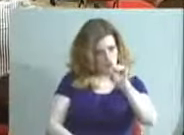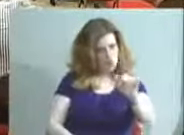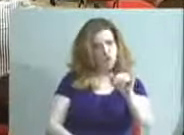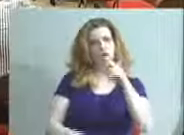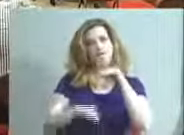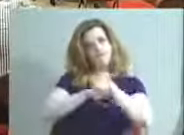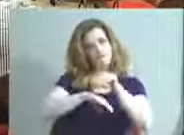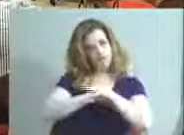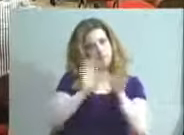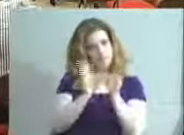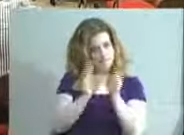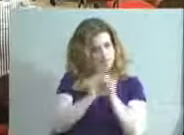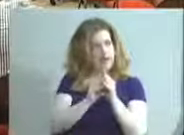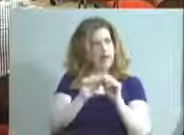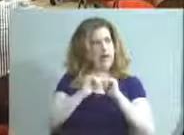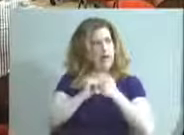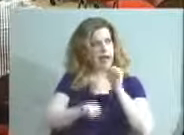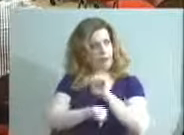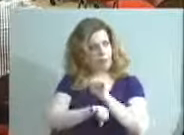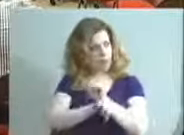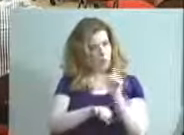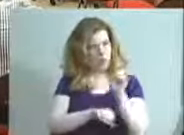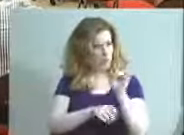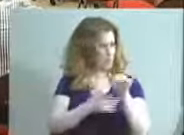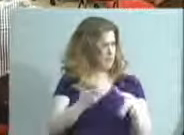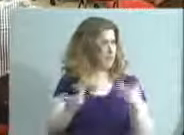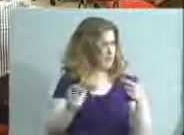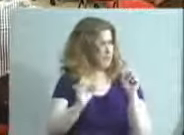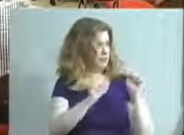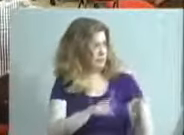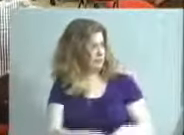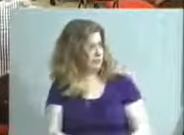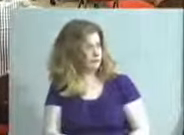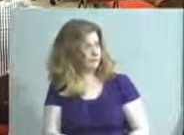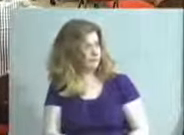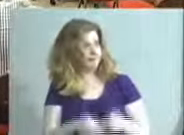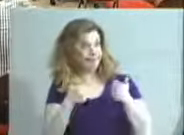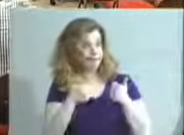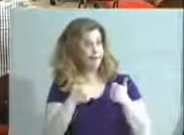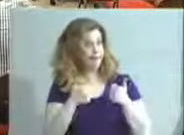how they report and where that might be. Okay. Great.